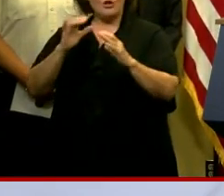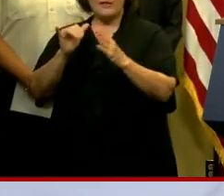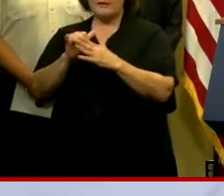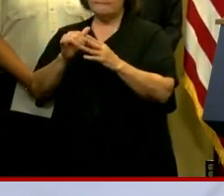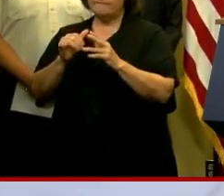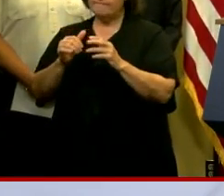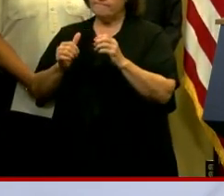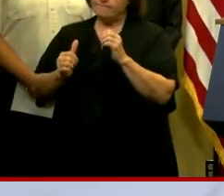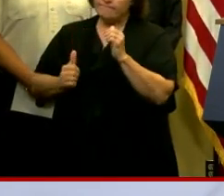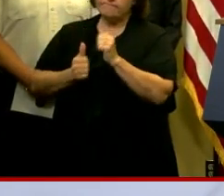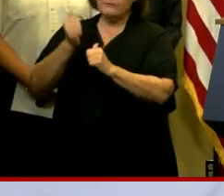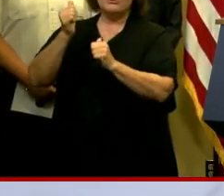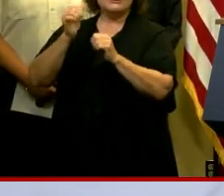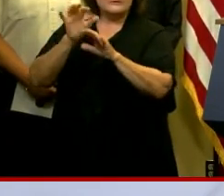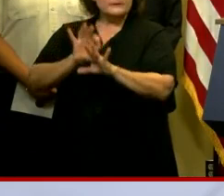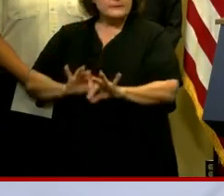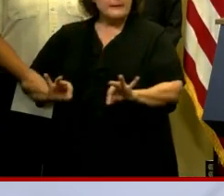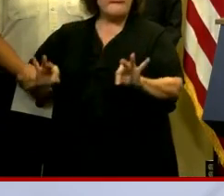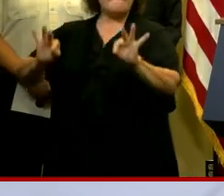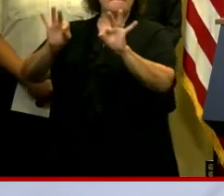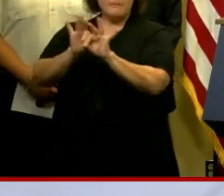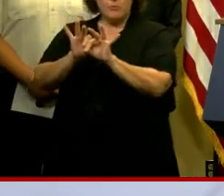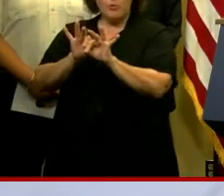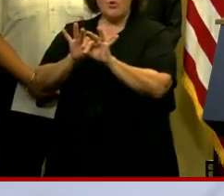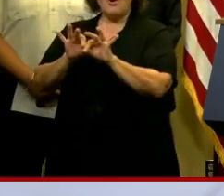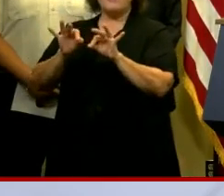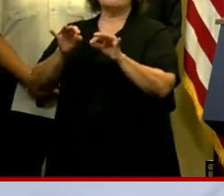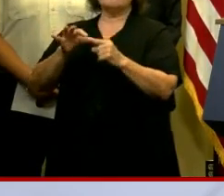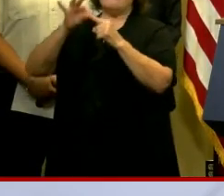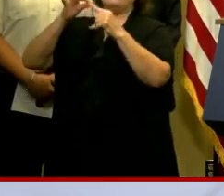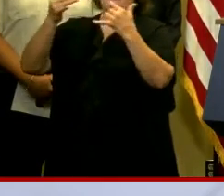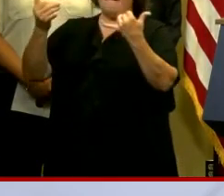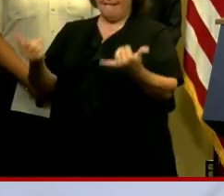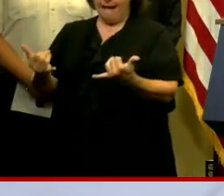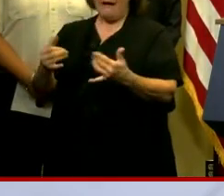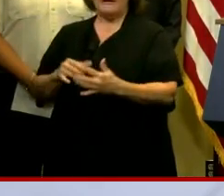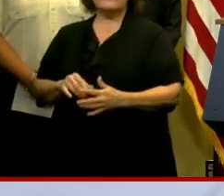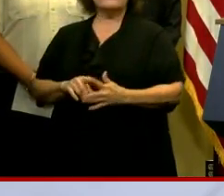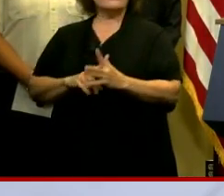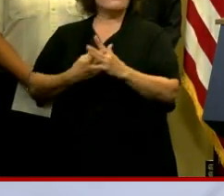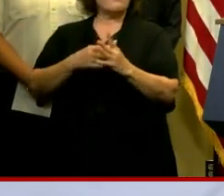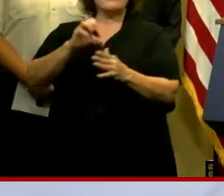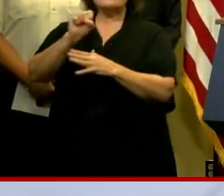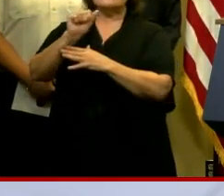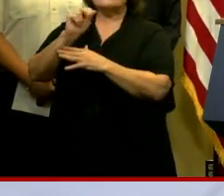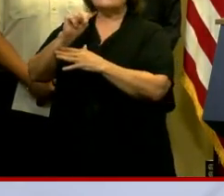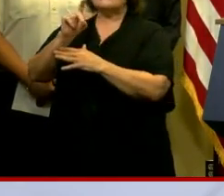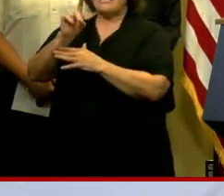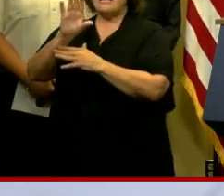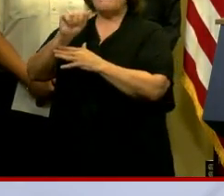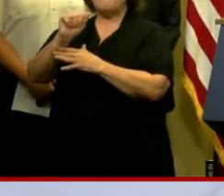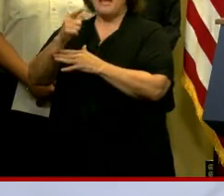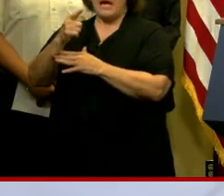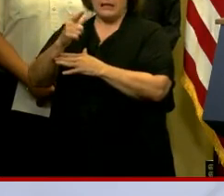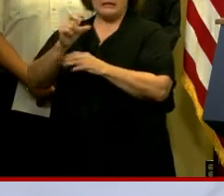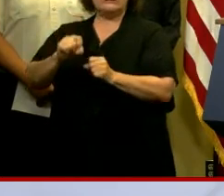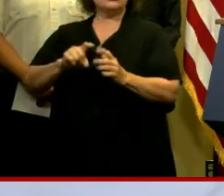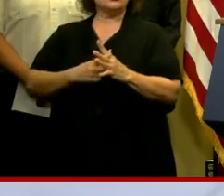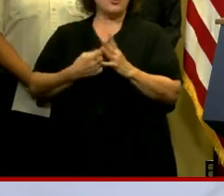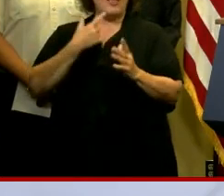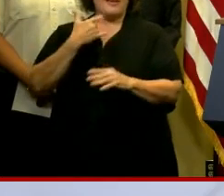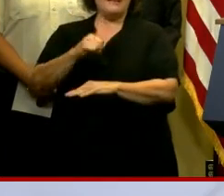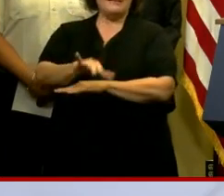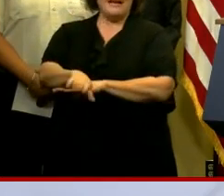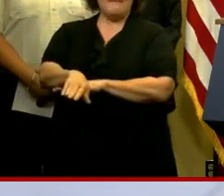greatest tool, especially now. Activation of sandbags will be deployed starting this